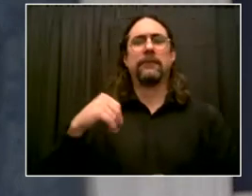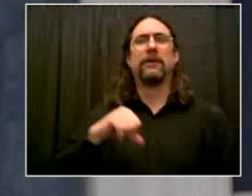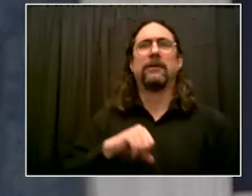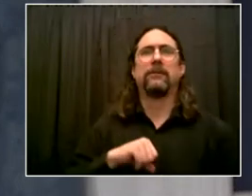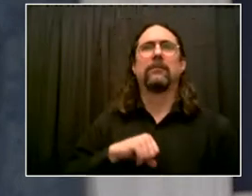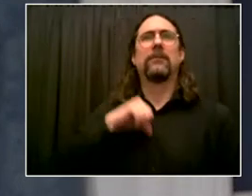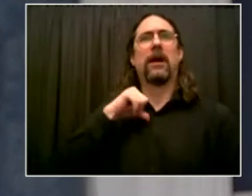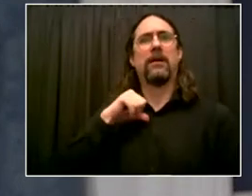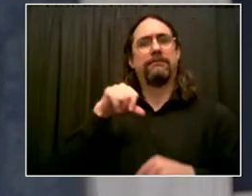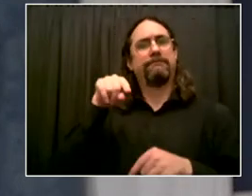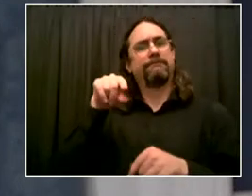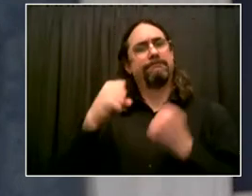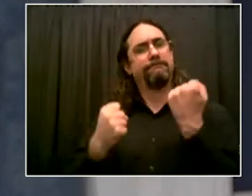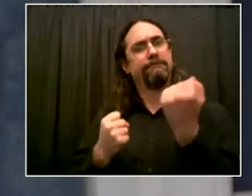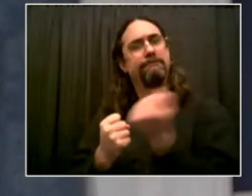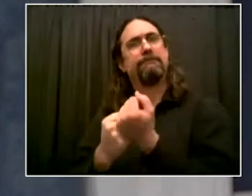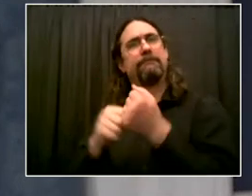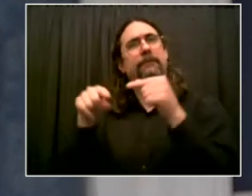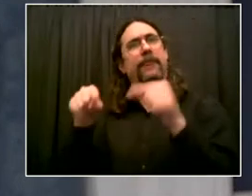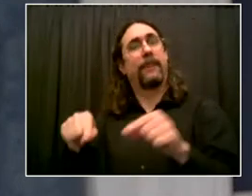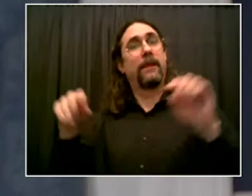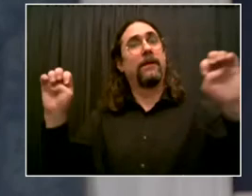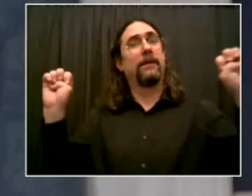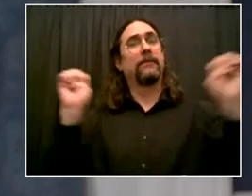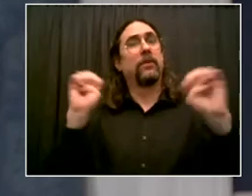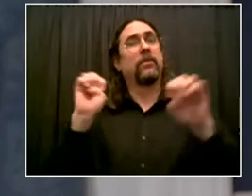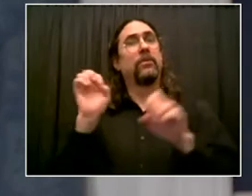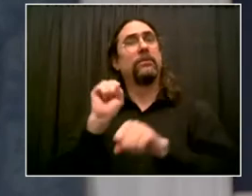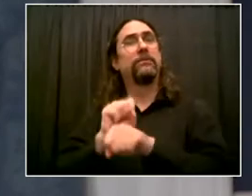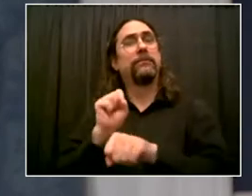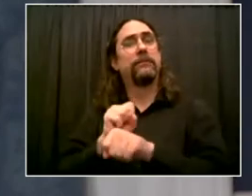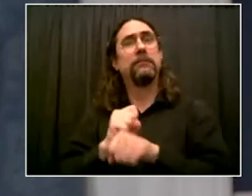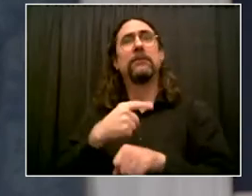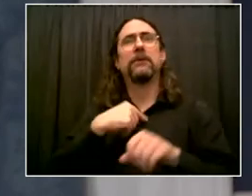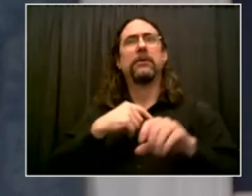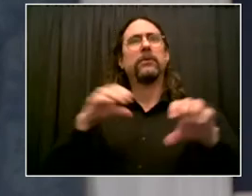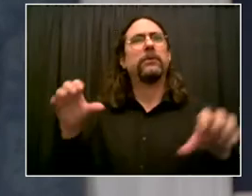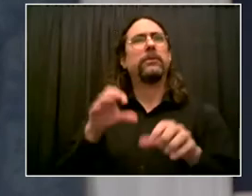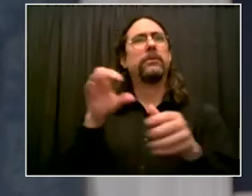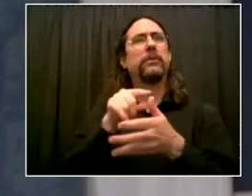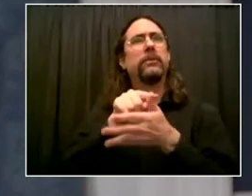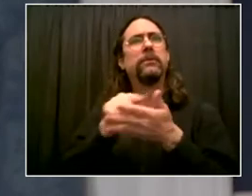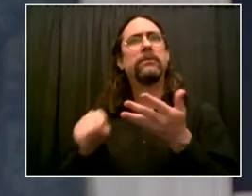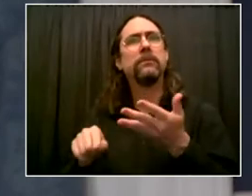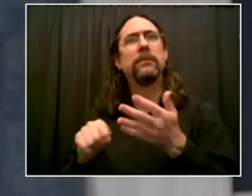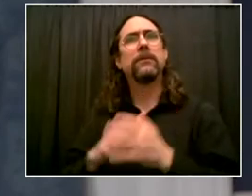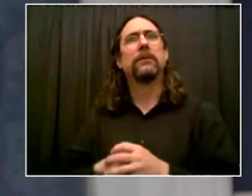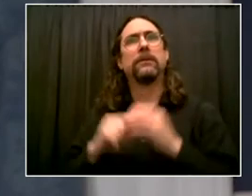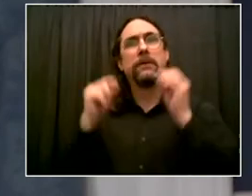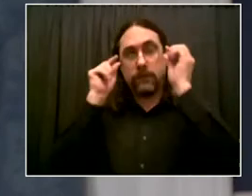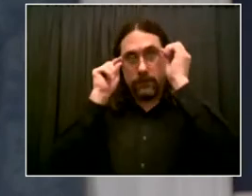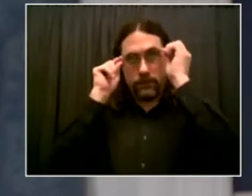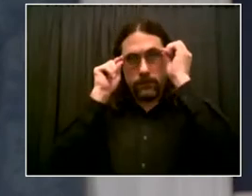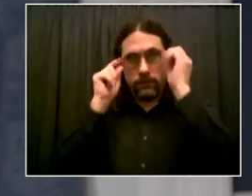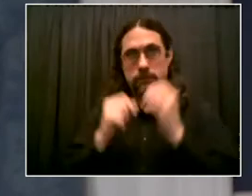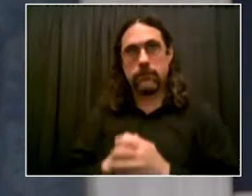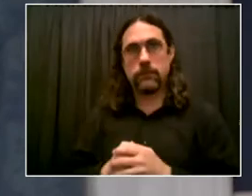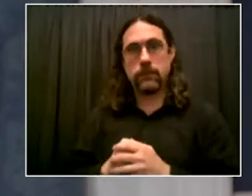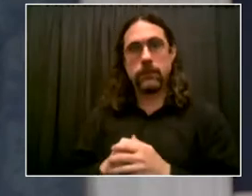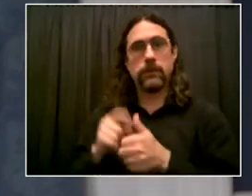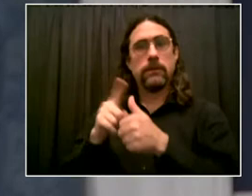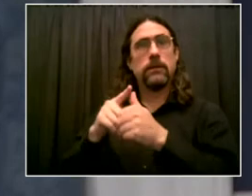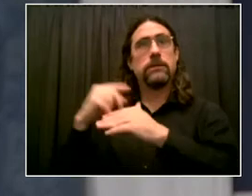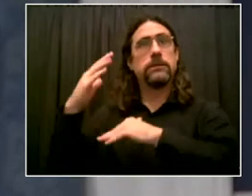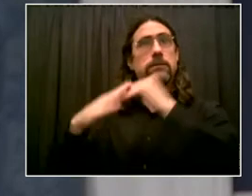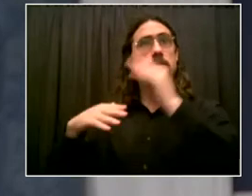hospitals. We converted construction sites into food distribution networks. We partnered with the private sectors to build P-